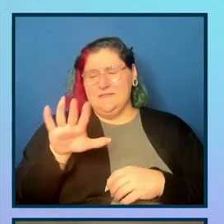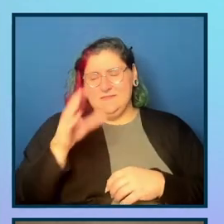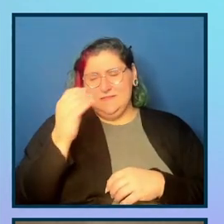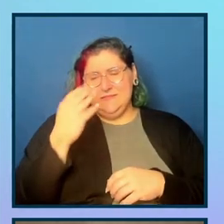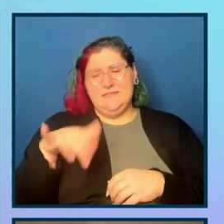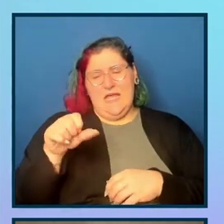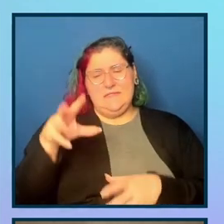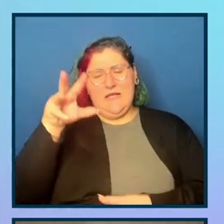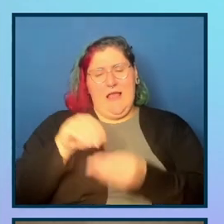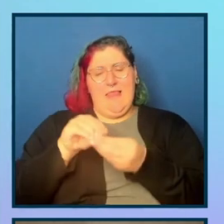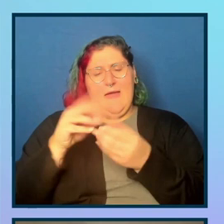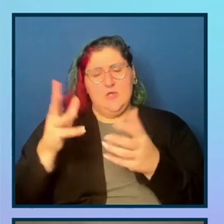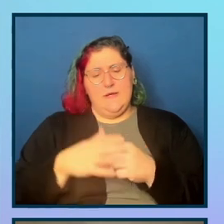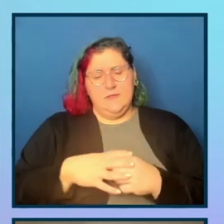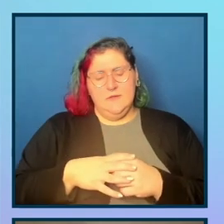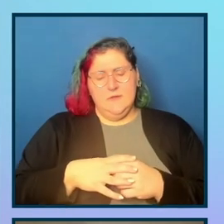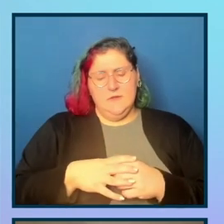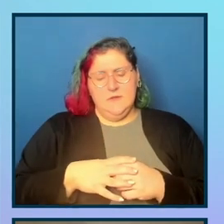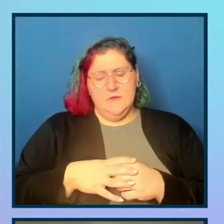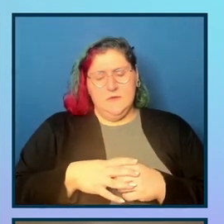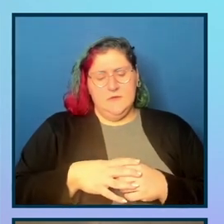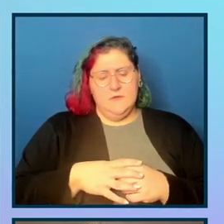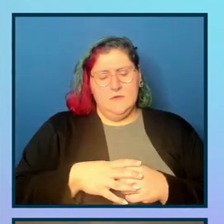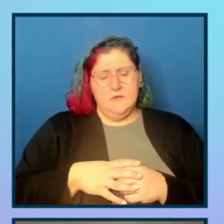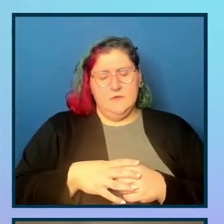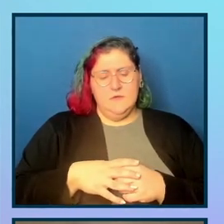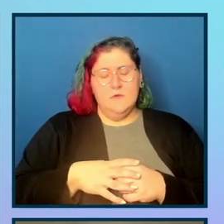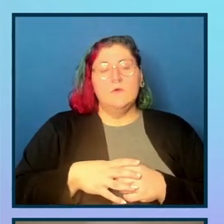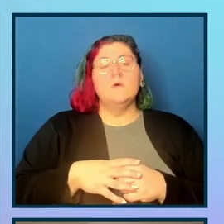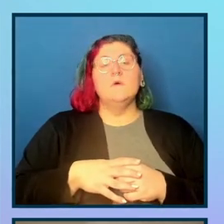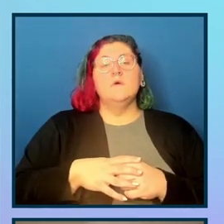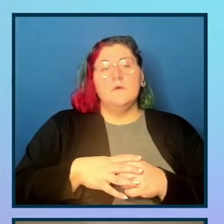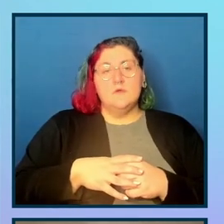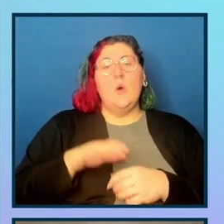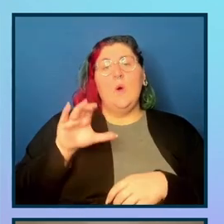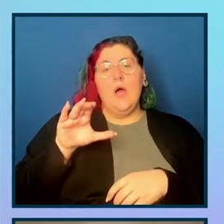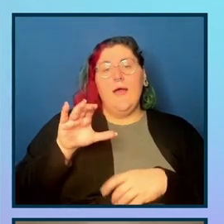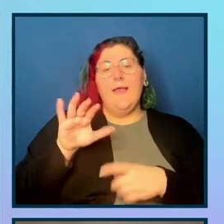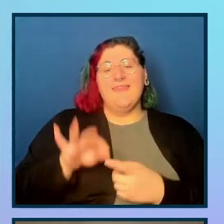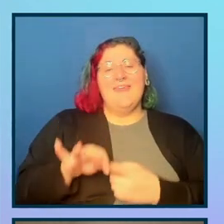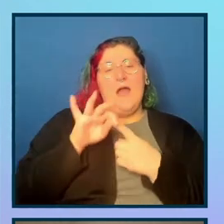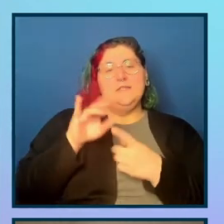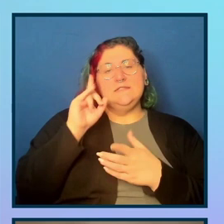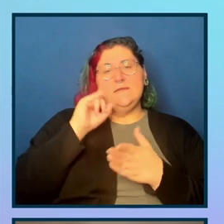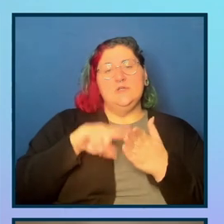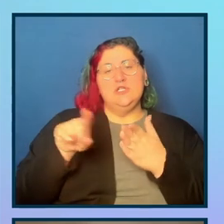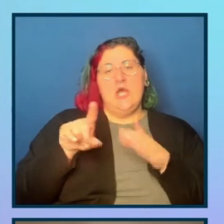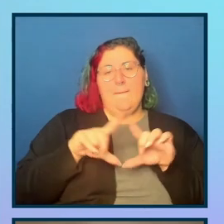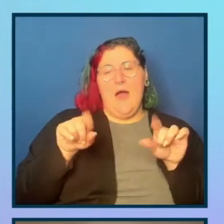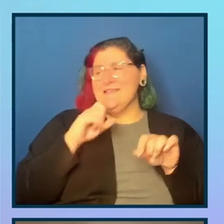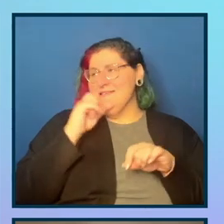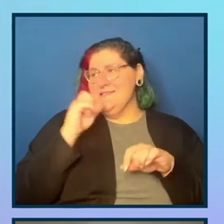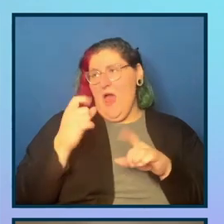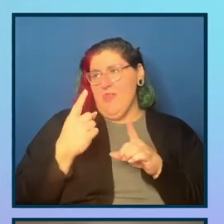next element. I'm to open it back up the custom checkbox. Like I said, it's not a native input type checkbox. I'm sorry. Uh,